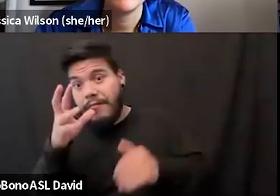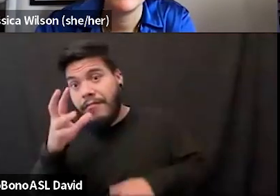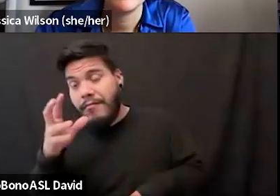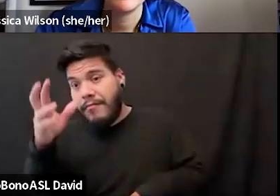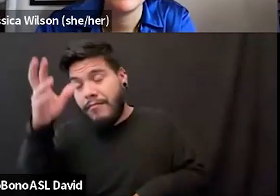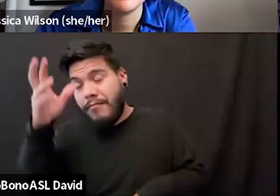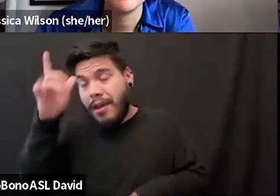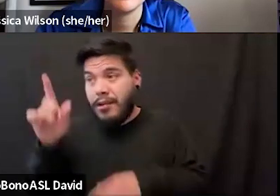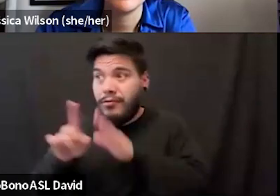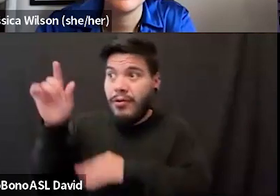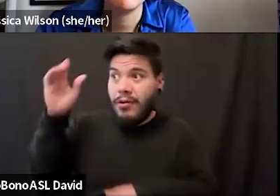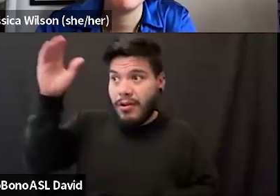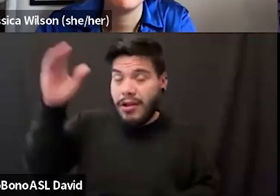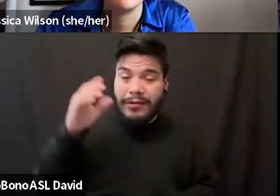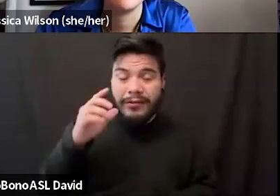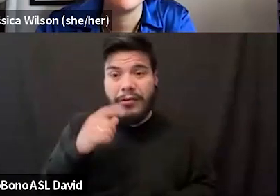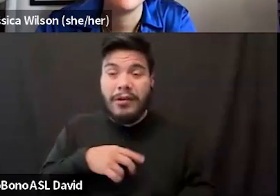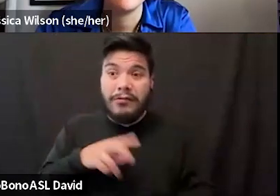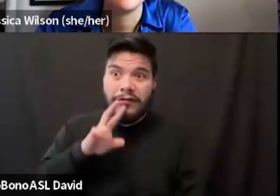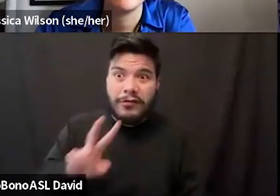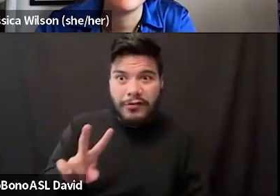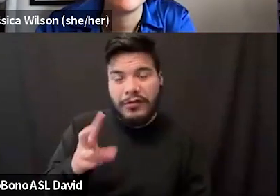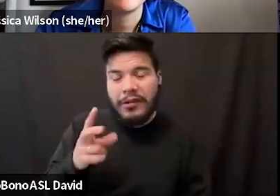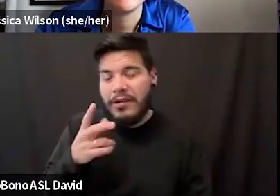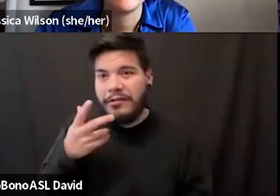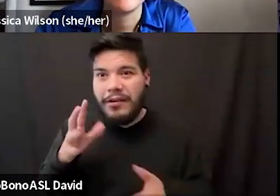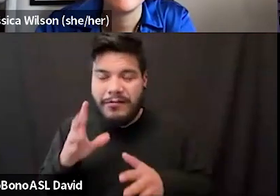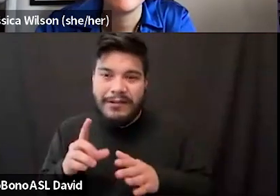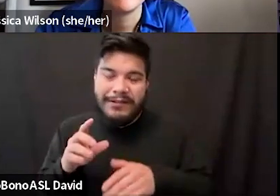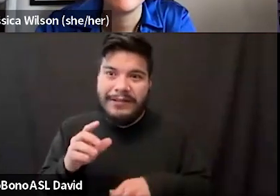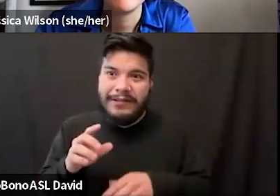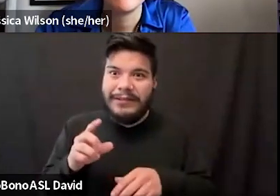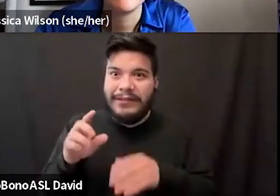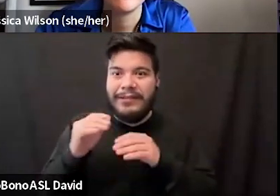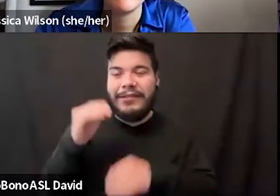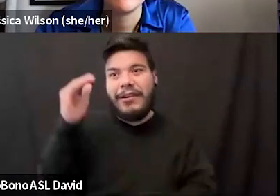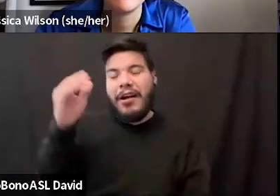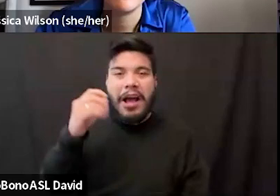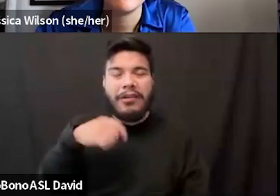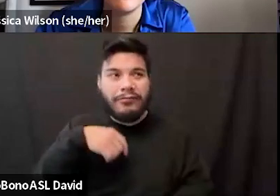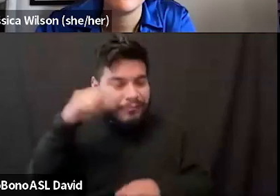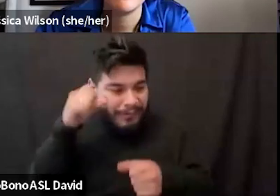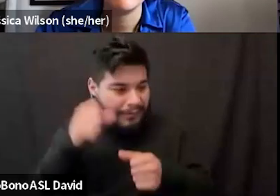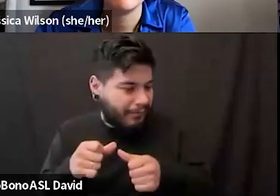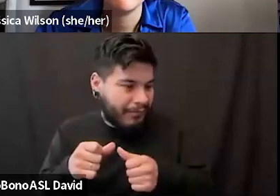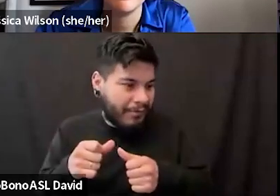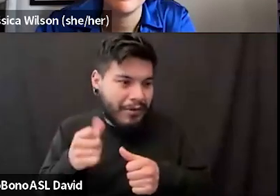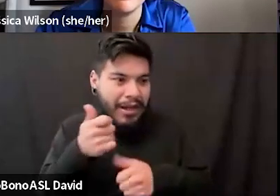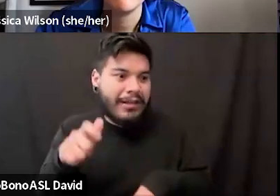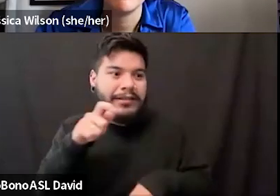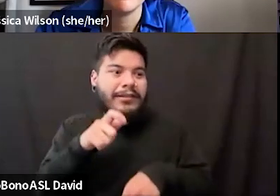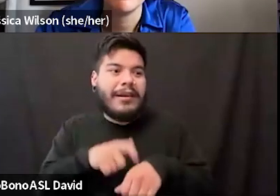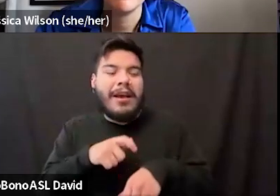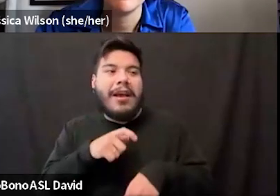supposedly looking over the pew at church. I don't remember a single moment where I wasn't treated differently at church or at school from any